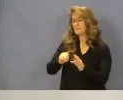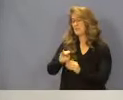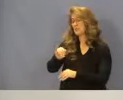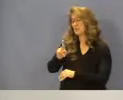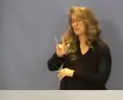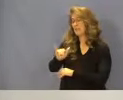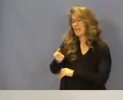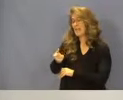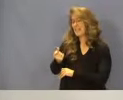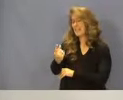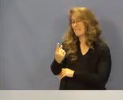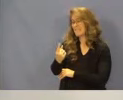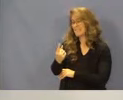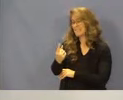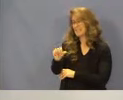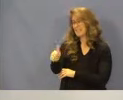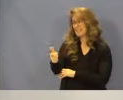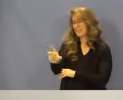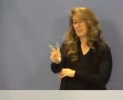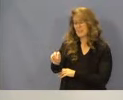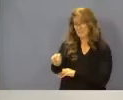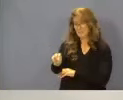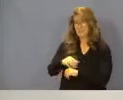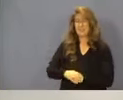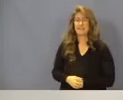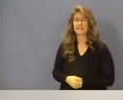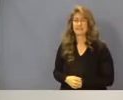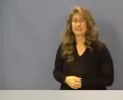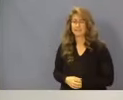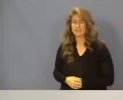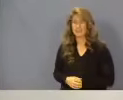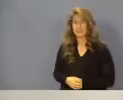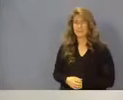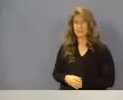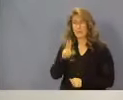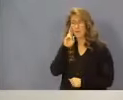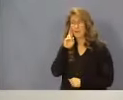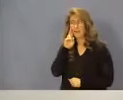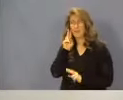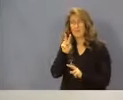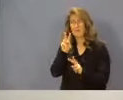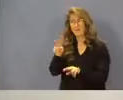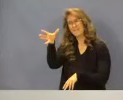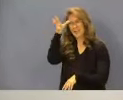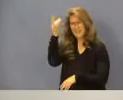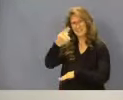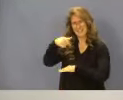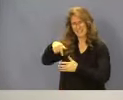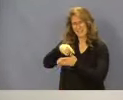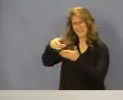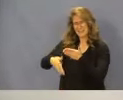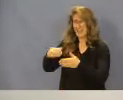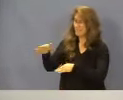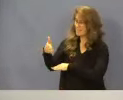11 at 1030. And look forward to Father's Day this weekend and Flag